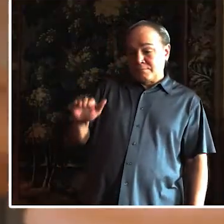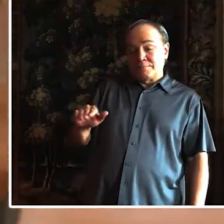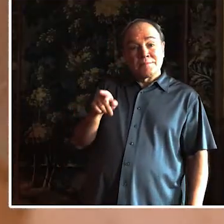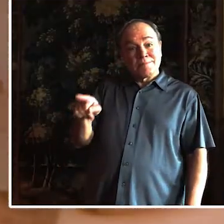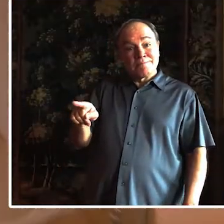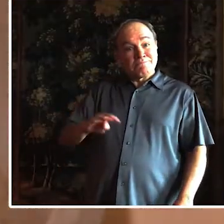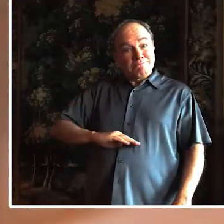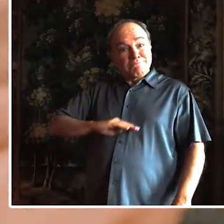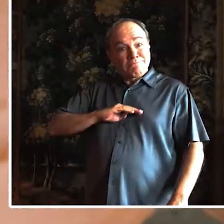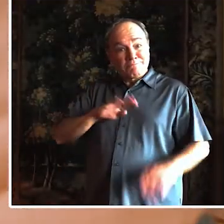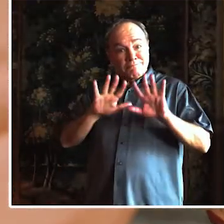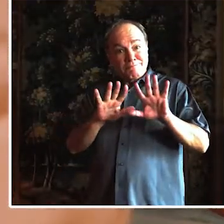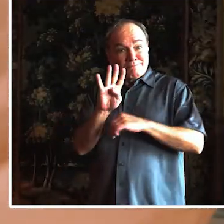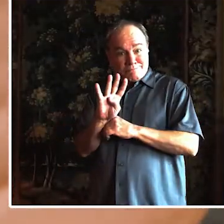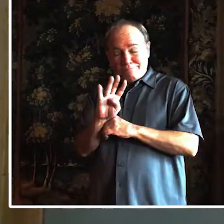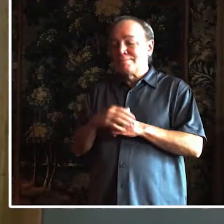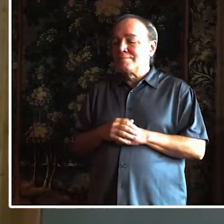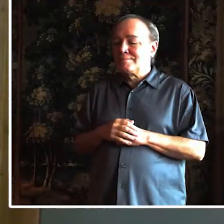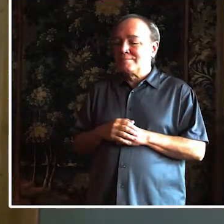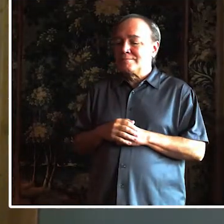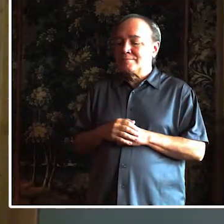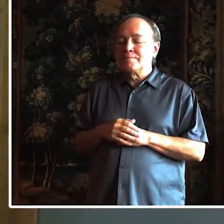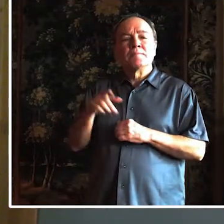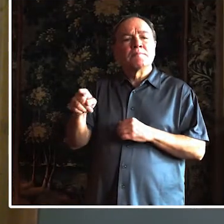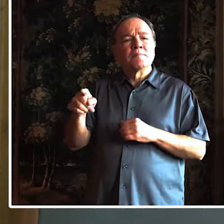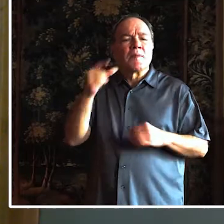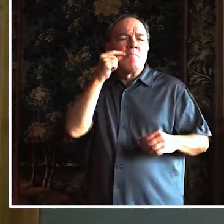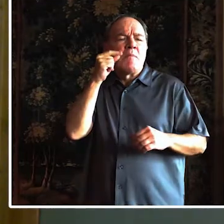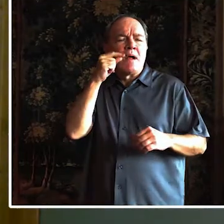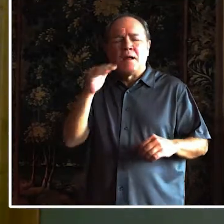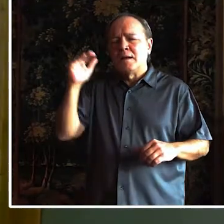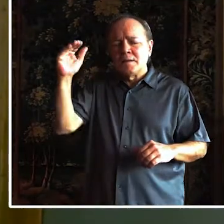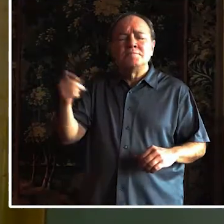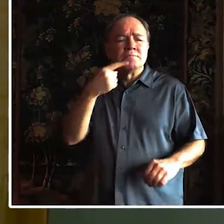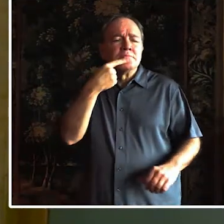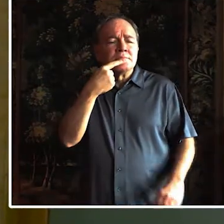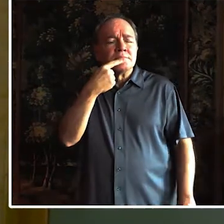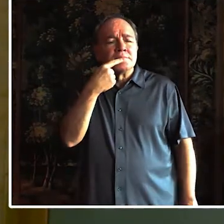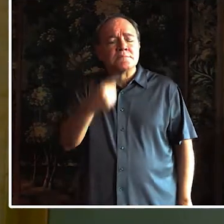Hashim, 14 with Down syndrome, washes his hands. Mukhtar Ahmed, Hashim's father.